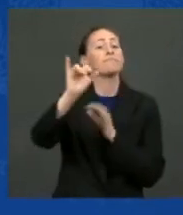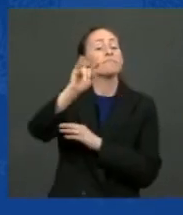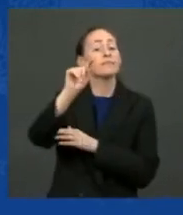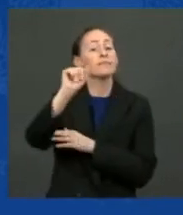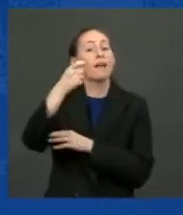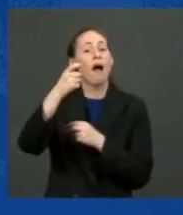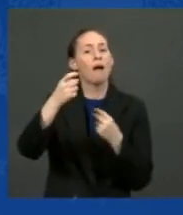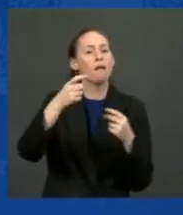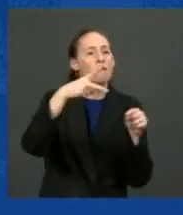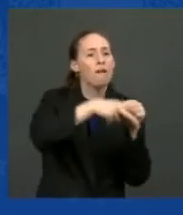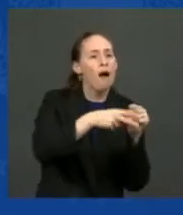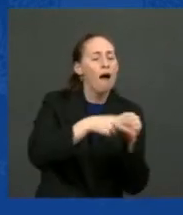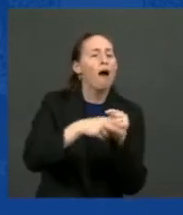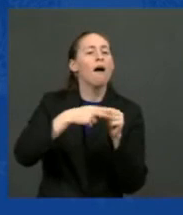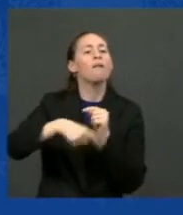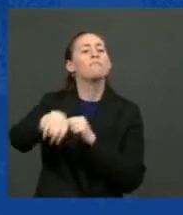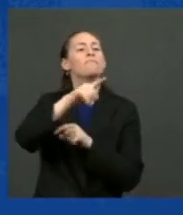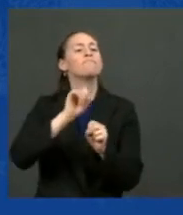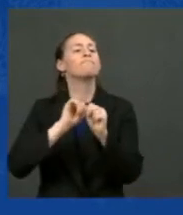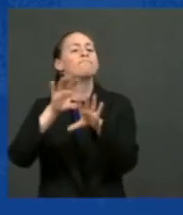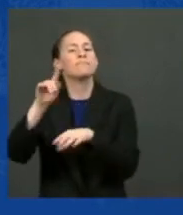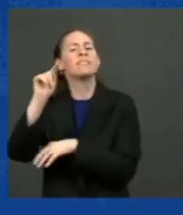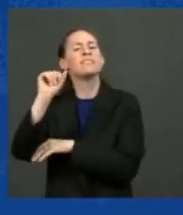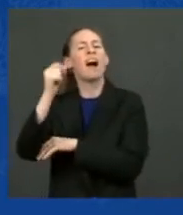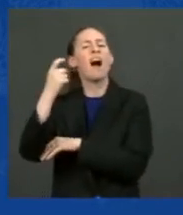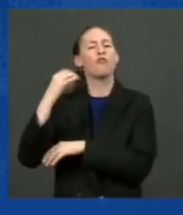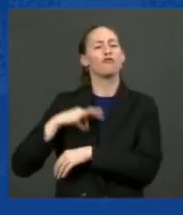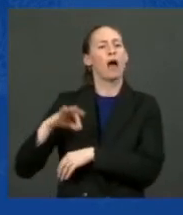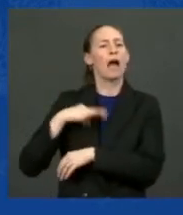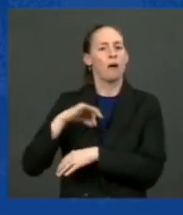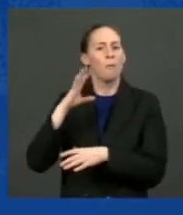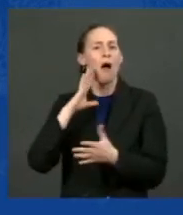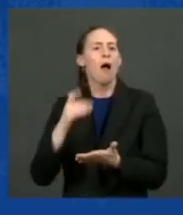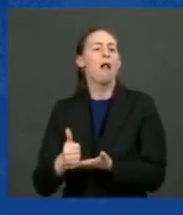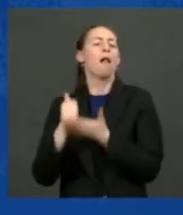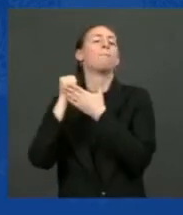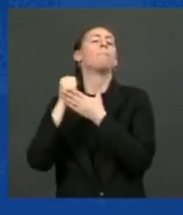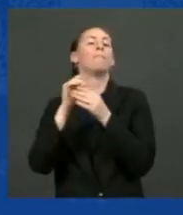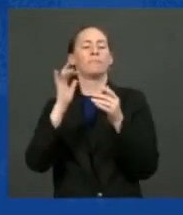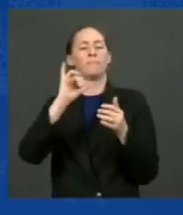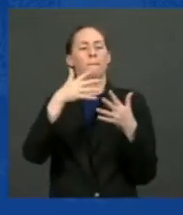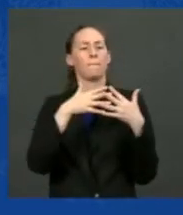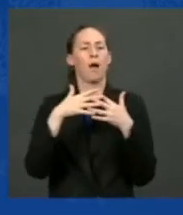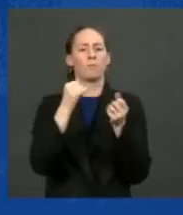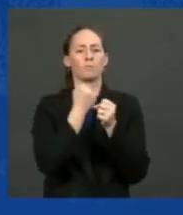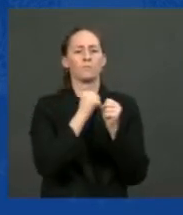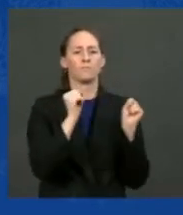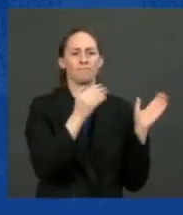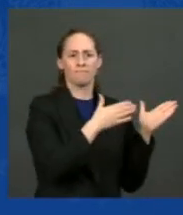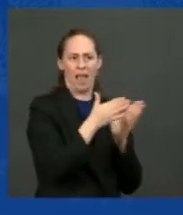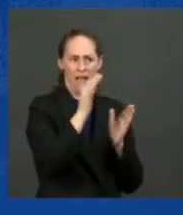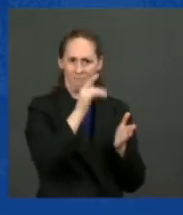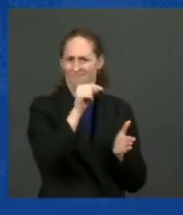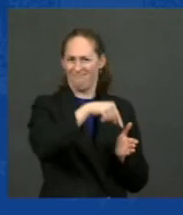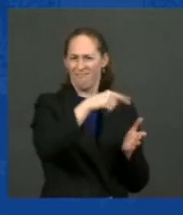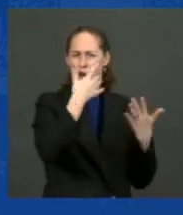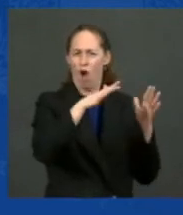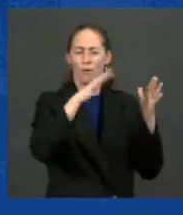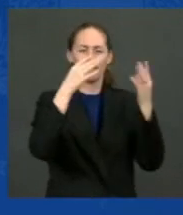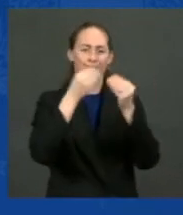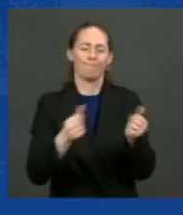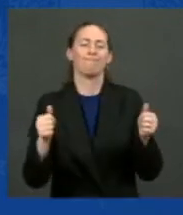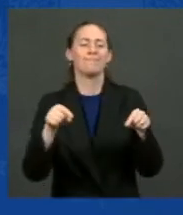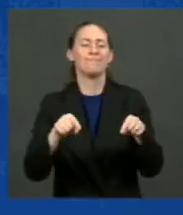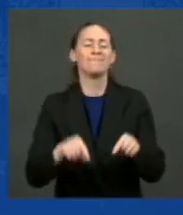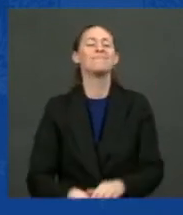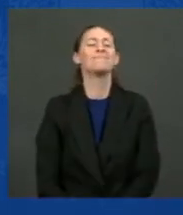care tax credit, which we passed in my American rescue plan. Now, most people don't know if you walk to the average informed person, doctor,